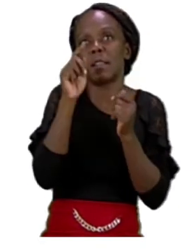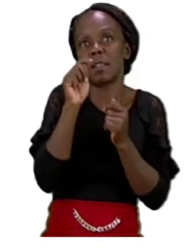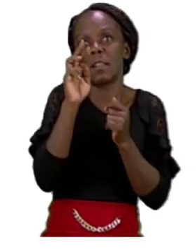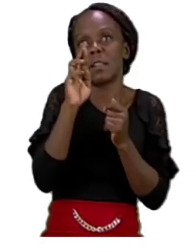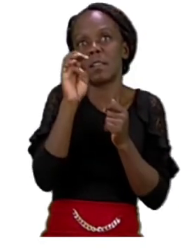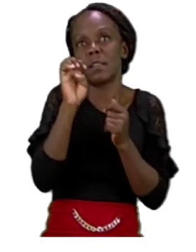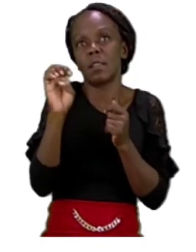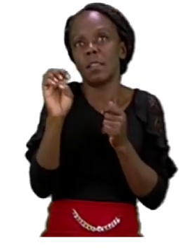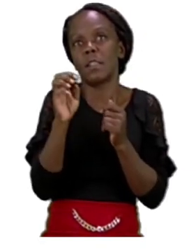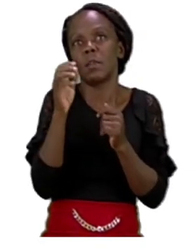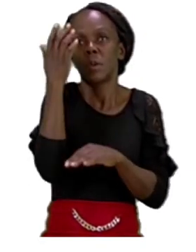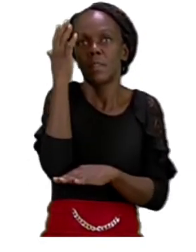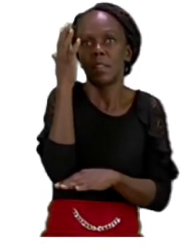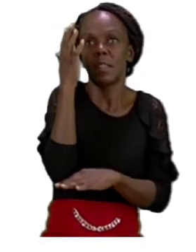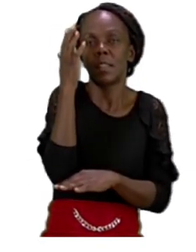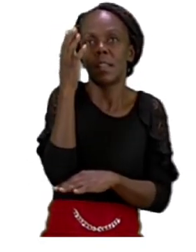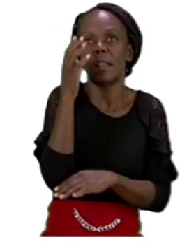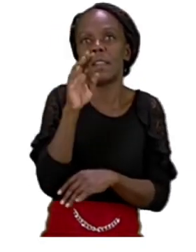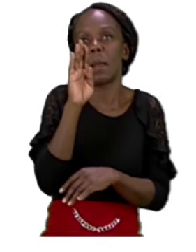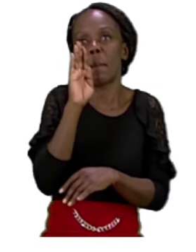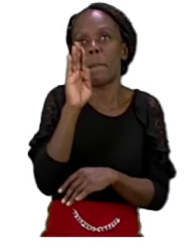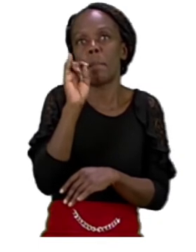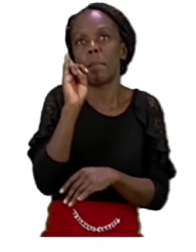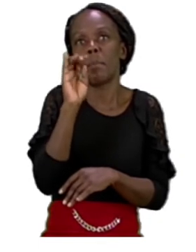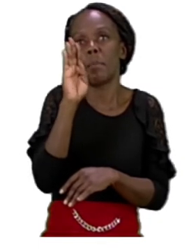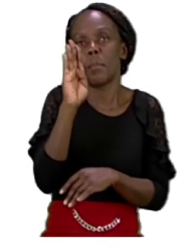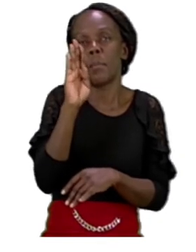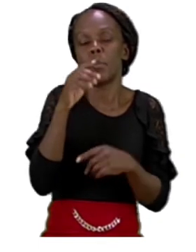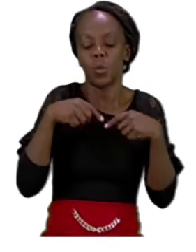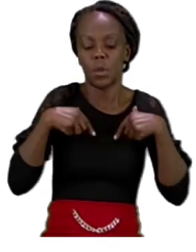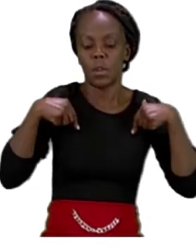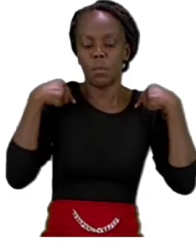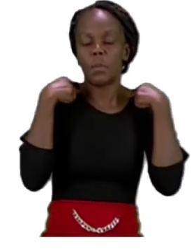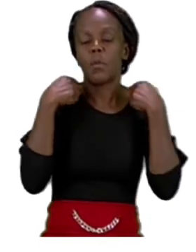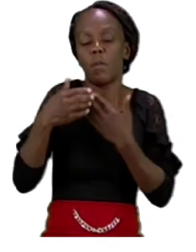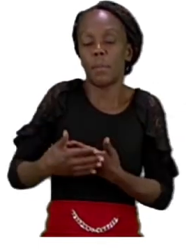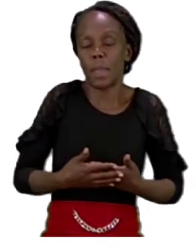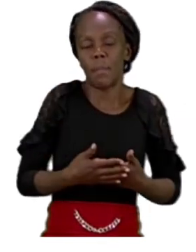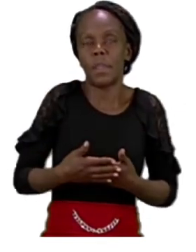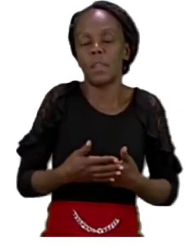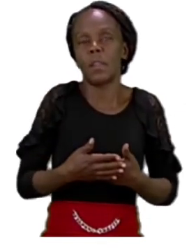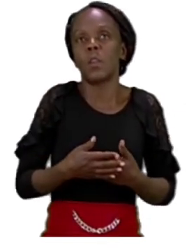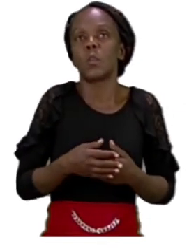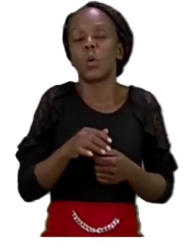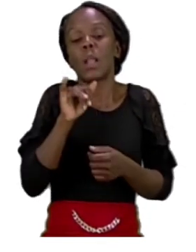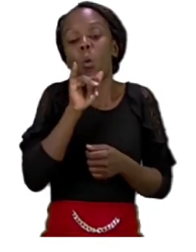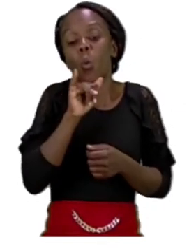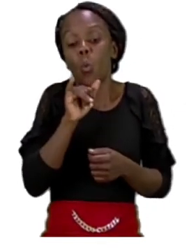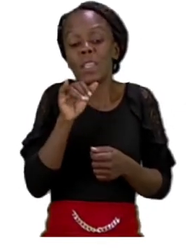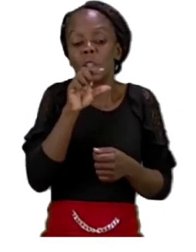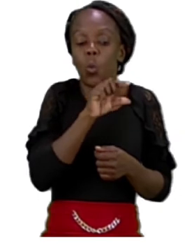If you said the word hat, hat. Well done. So you are going to color in